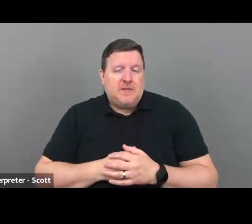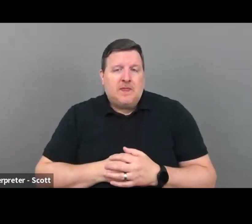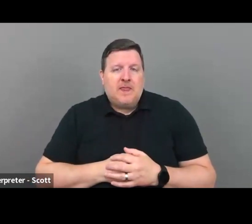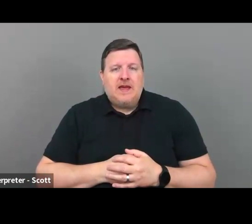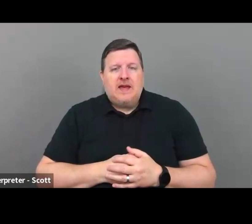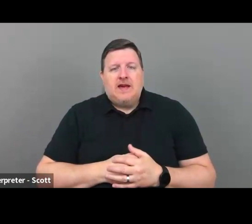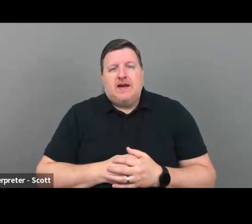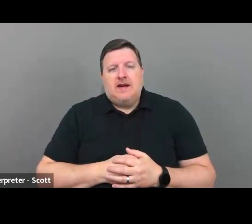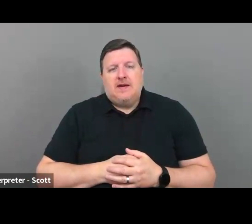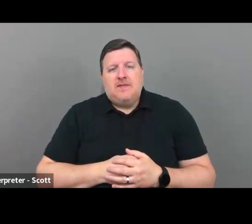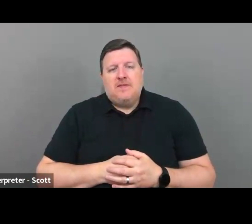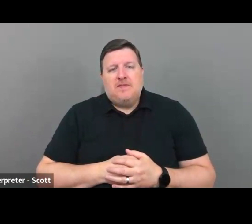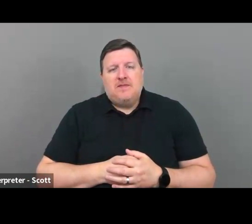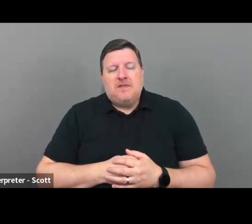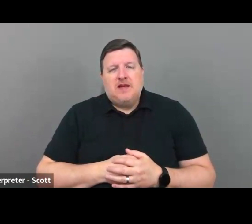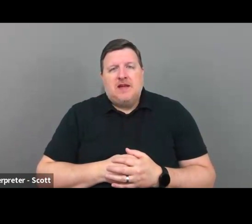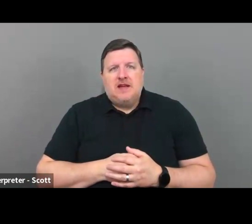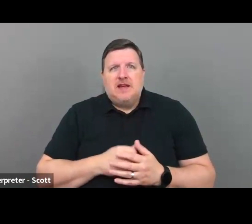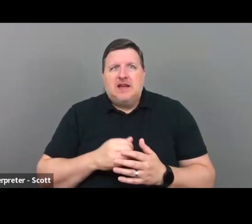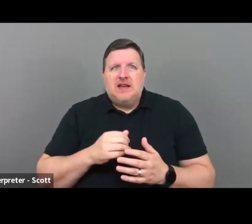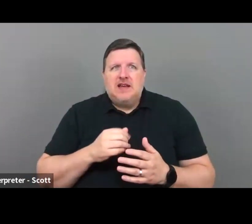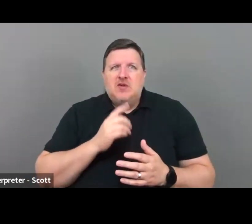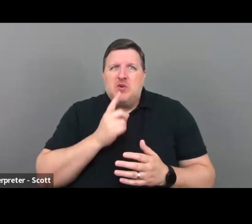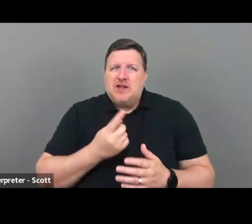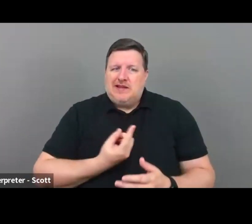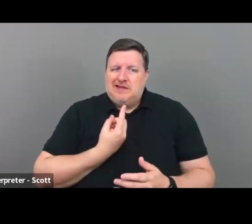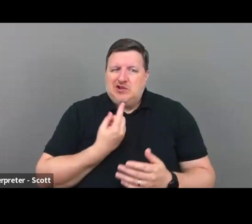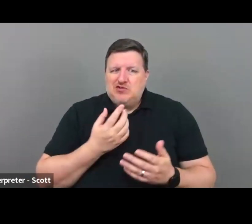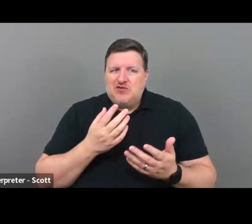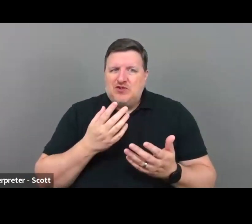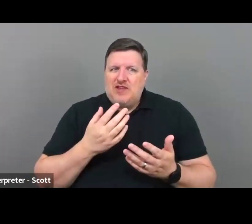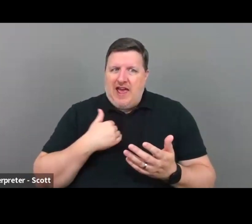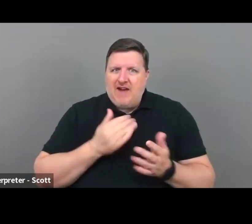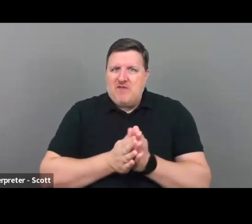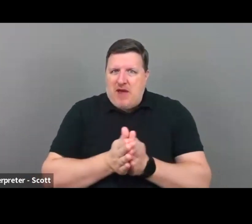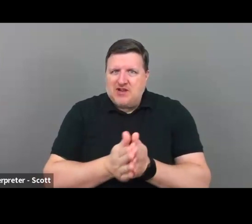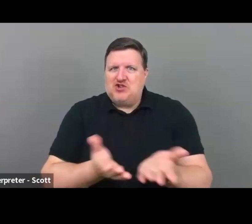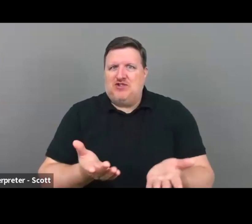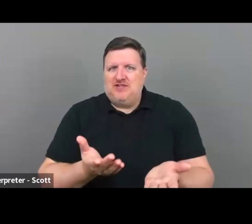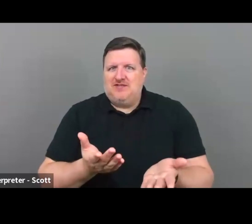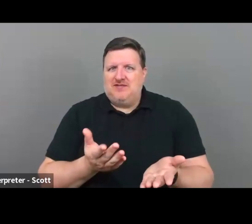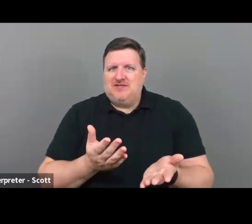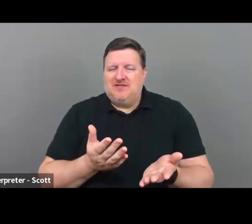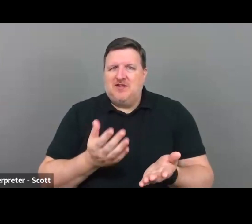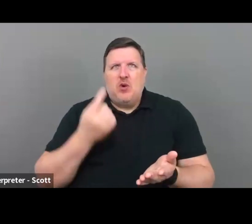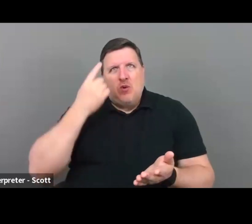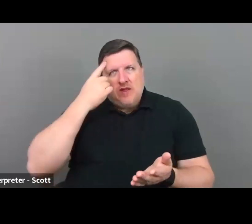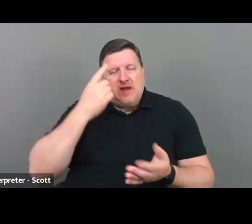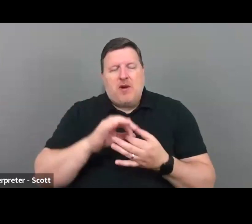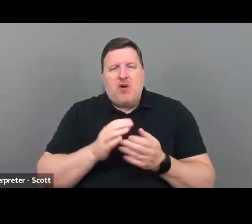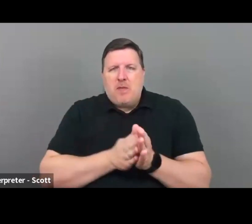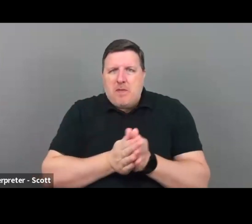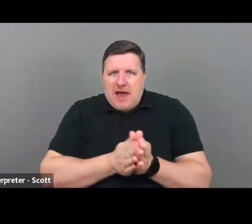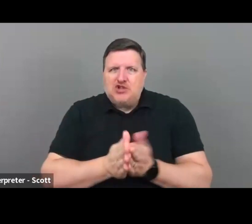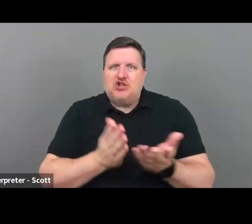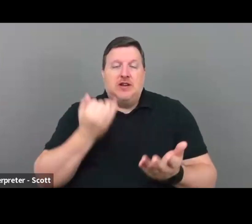and introverts still have the passion. So think about the passion. Think about why you,